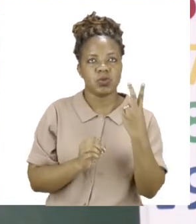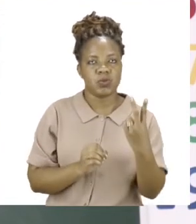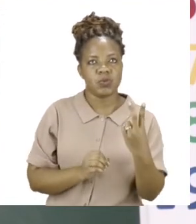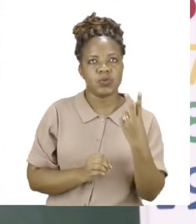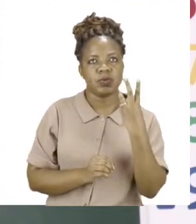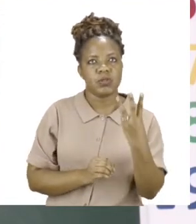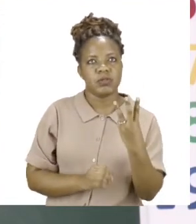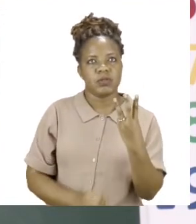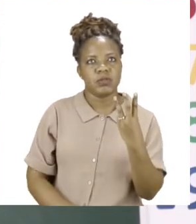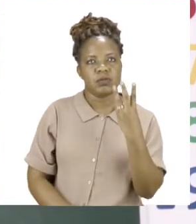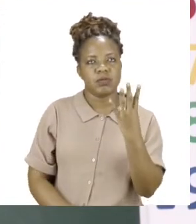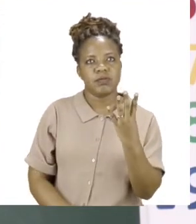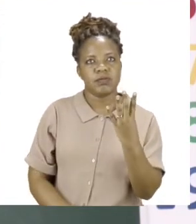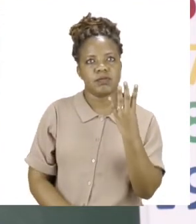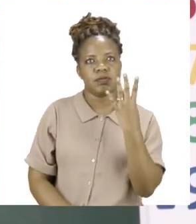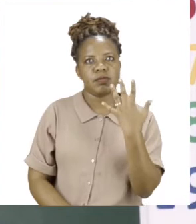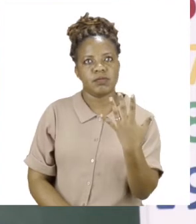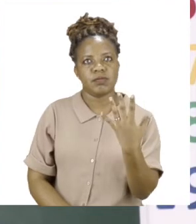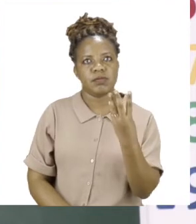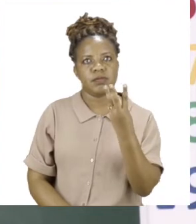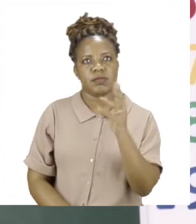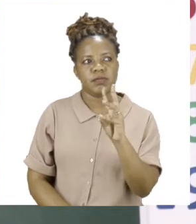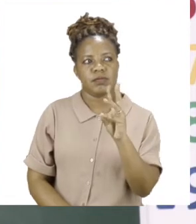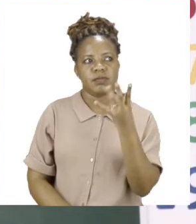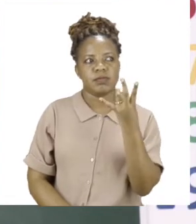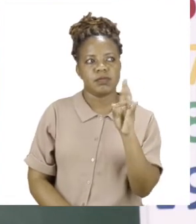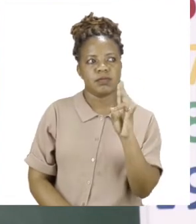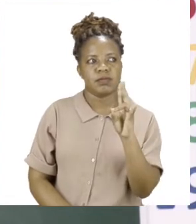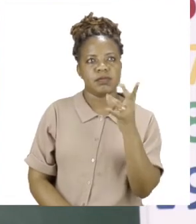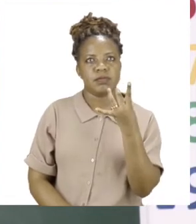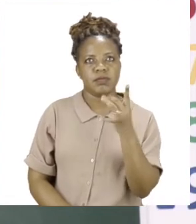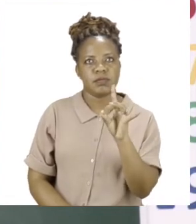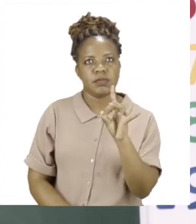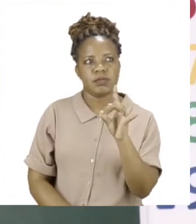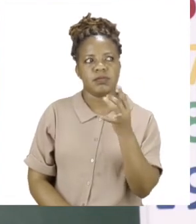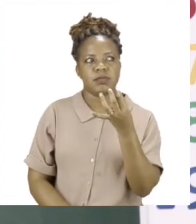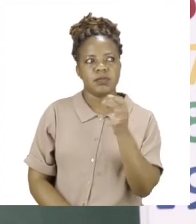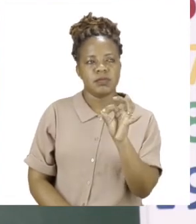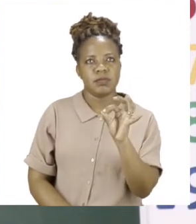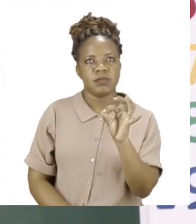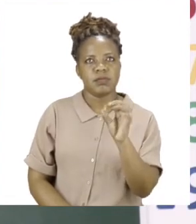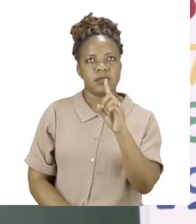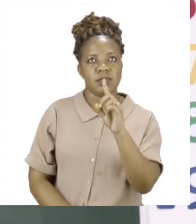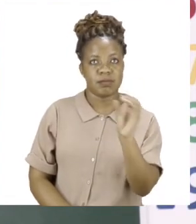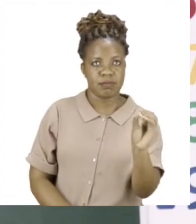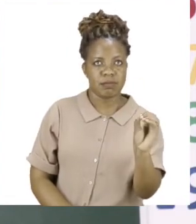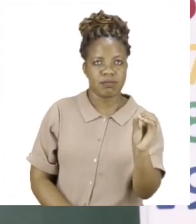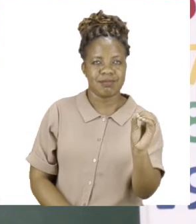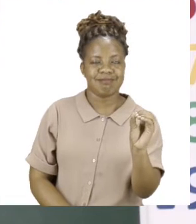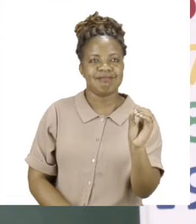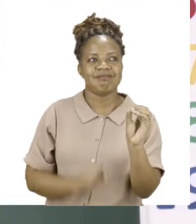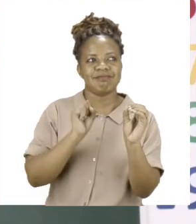three, four, five, six, seven, eight, nine, ten.